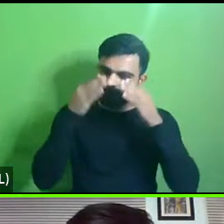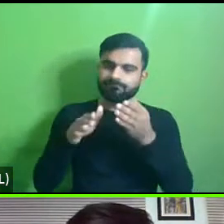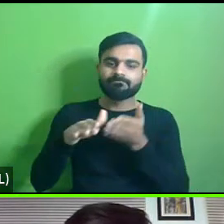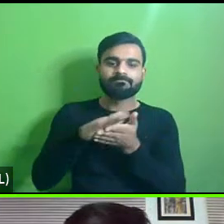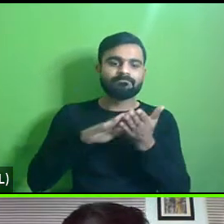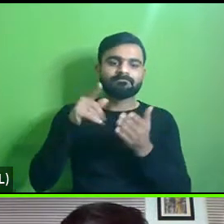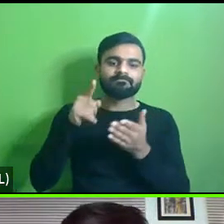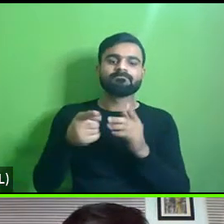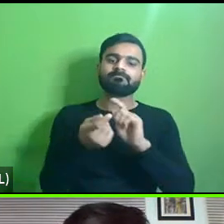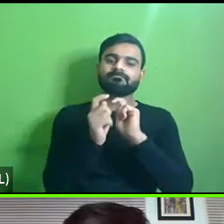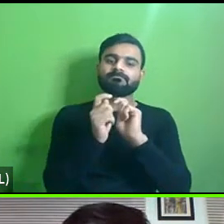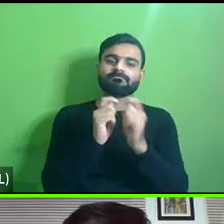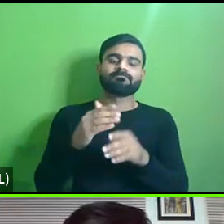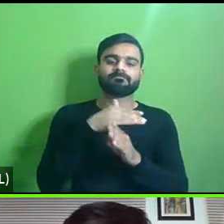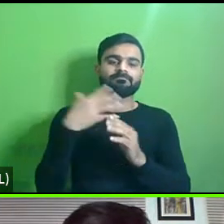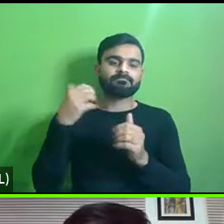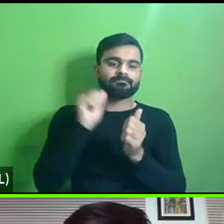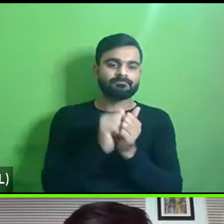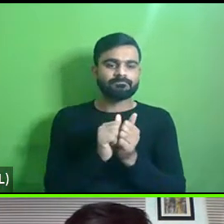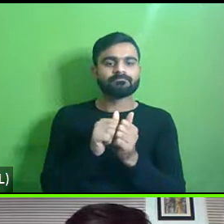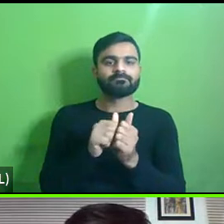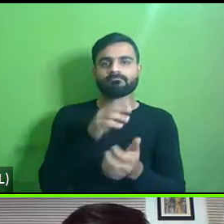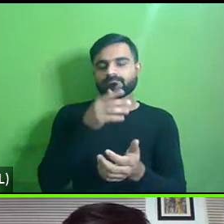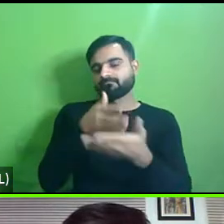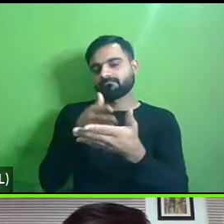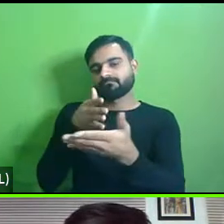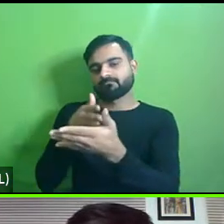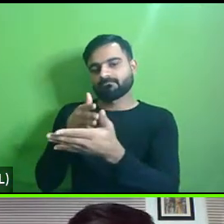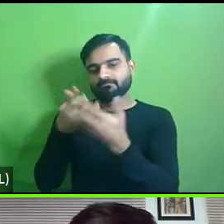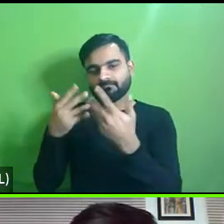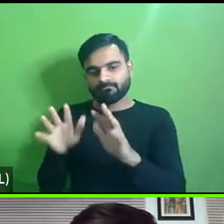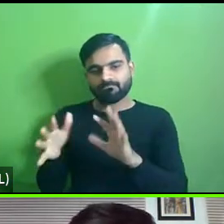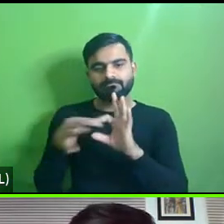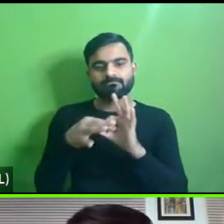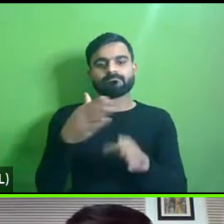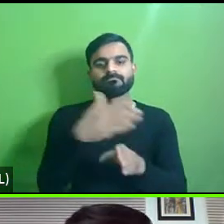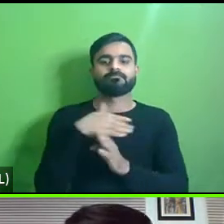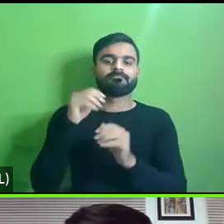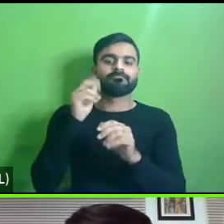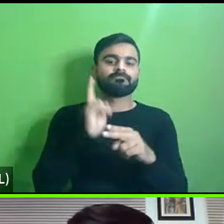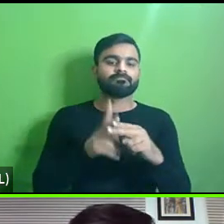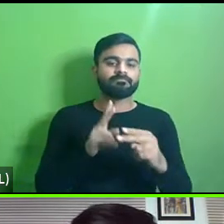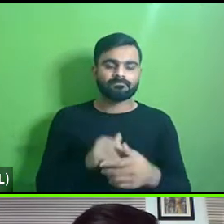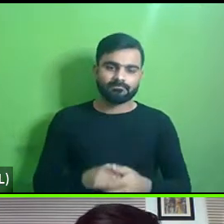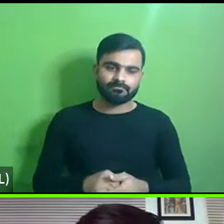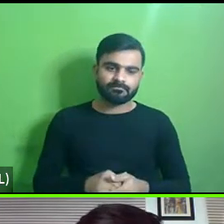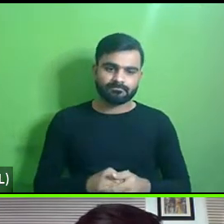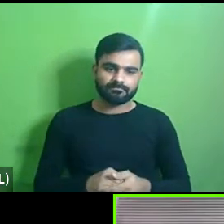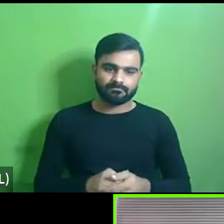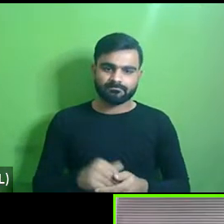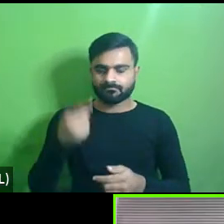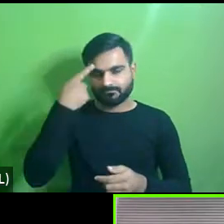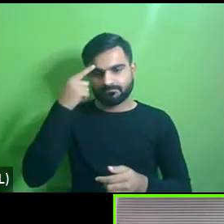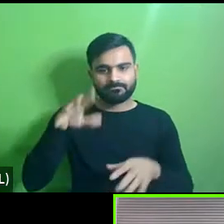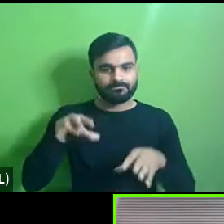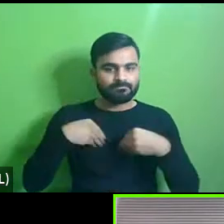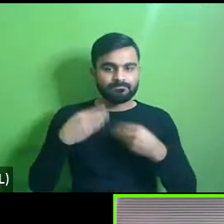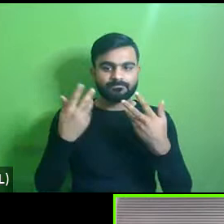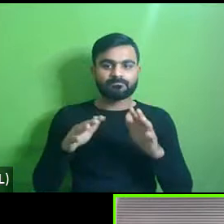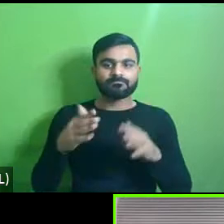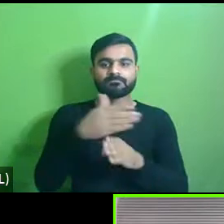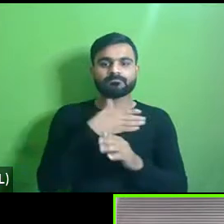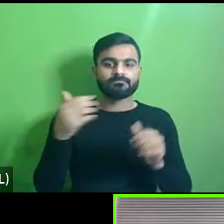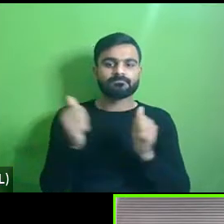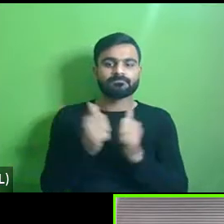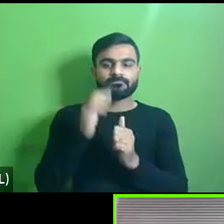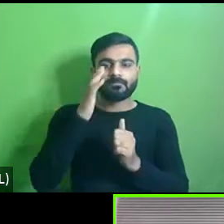on the implementation part where we have faced these challenges uh on part of stakeholders so uh this consultation part for the stakeholders is